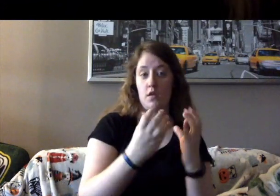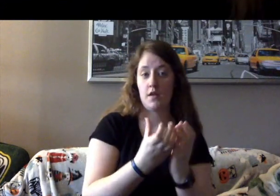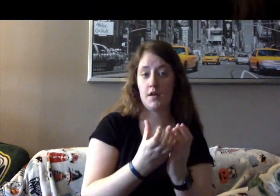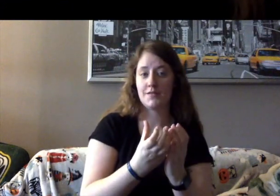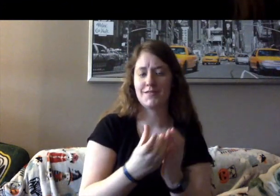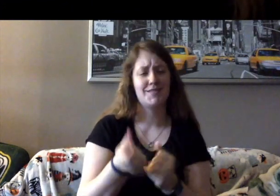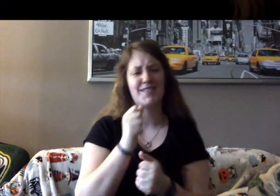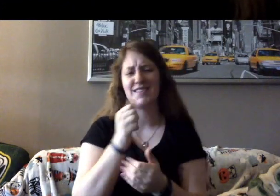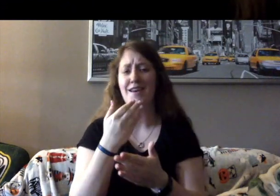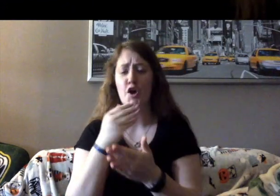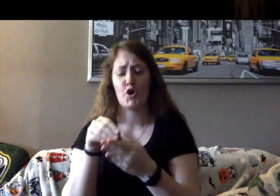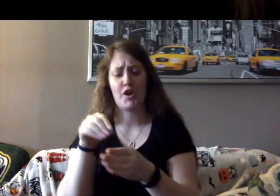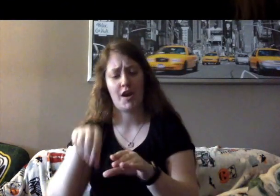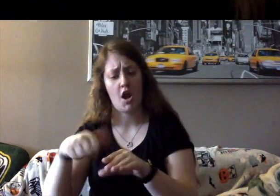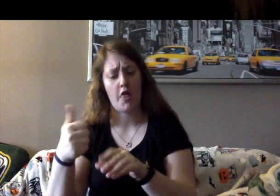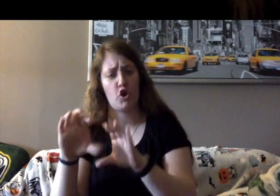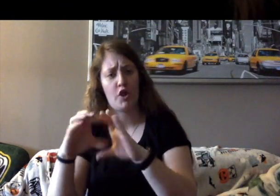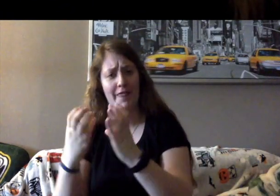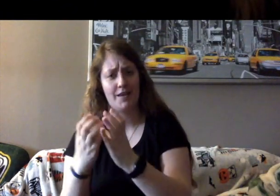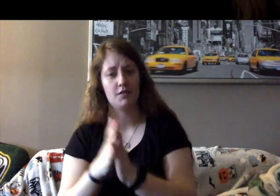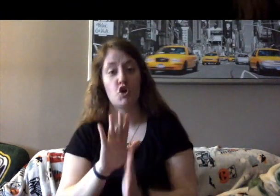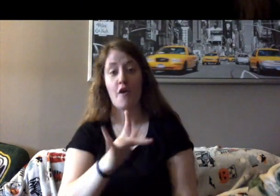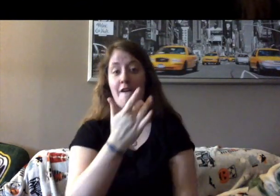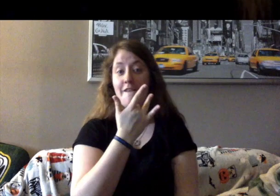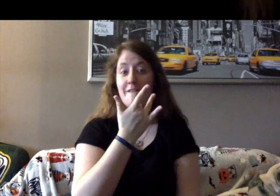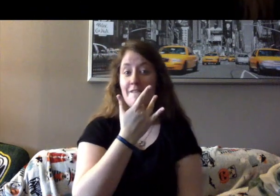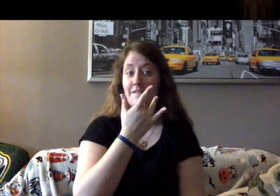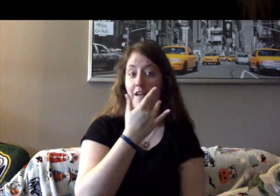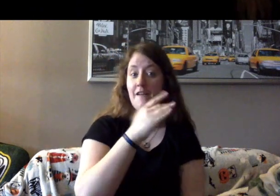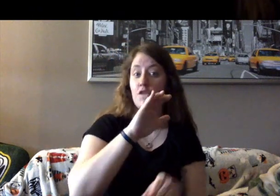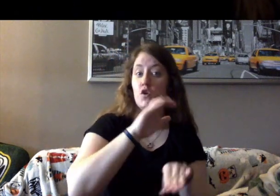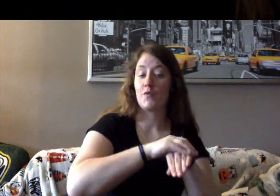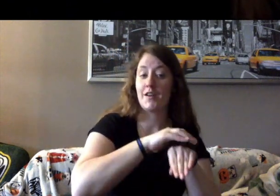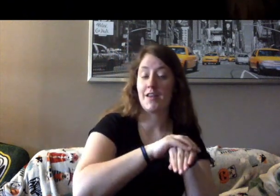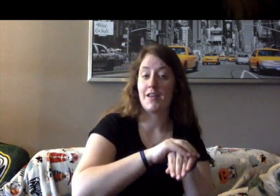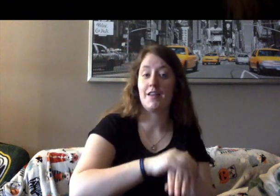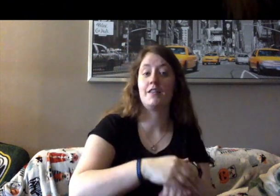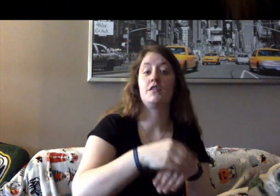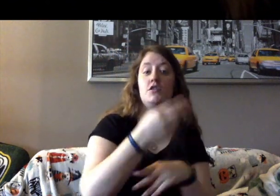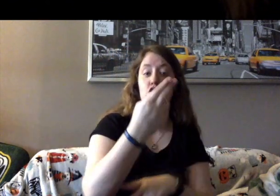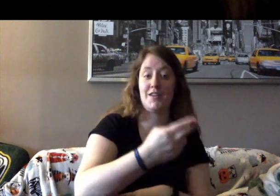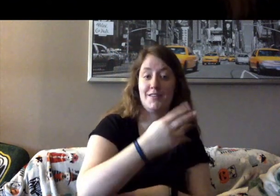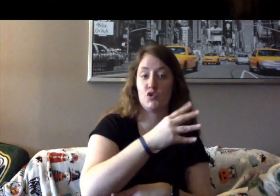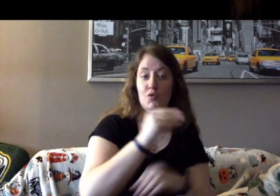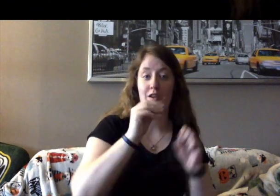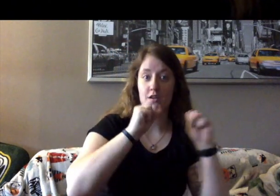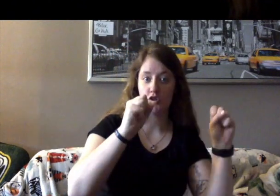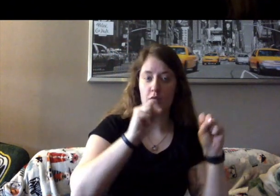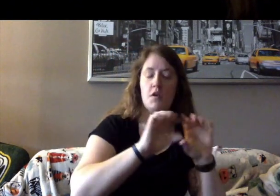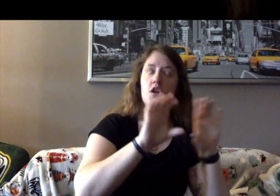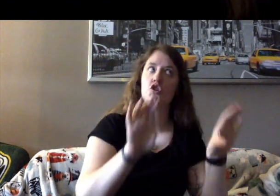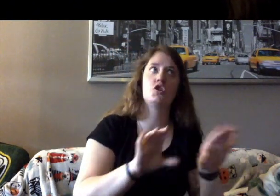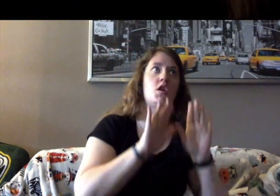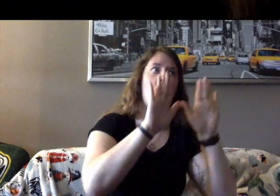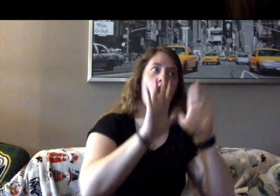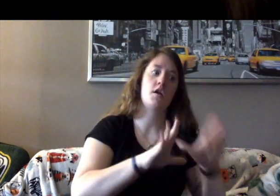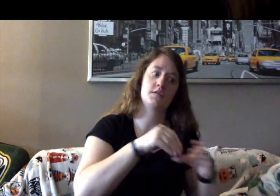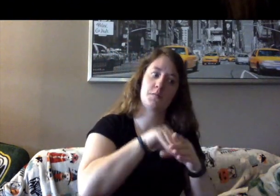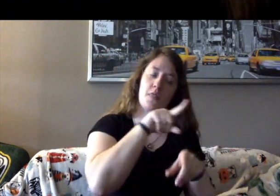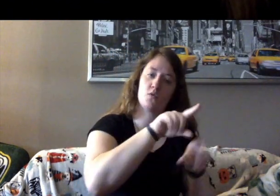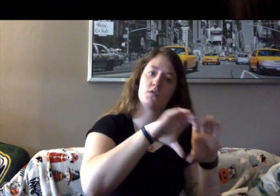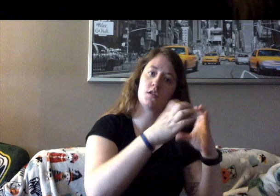Her favorites were English, history, and gym. In those, she did well. But then there were